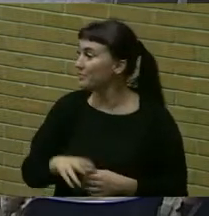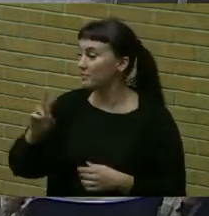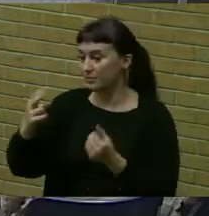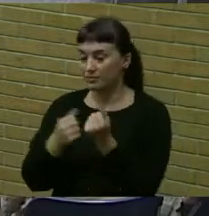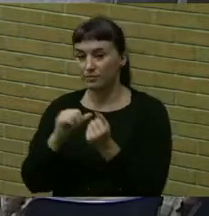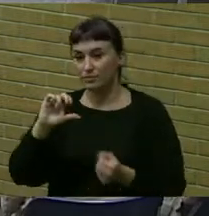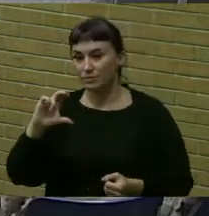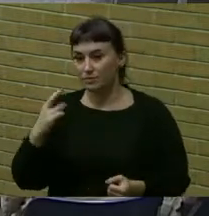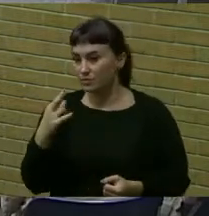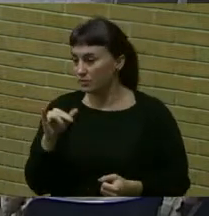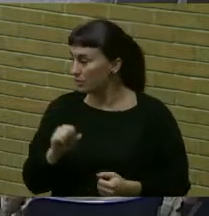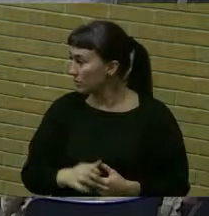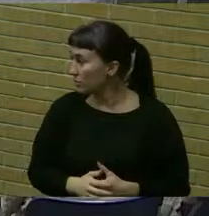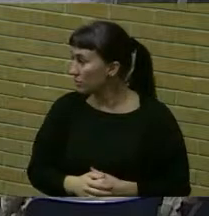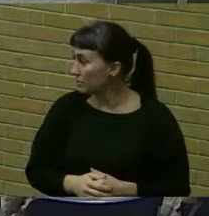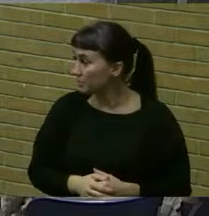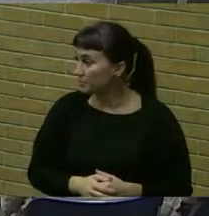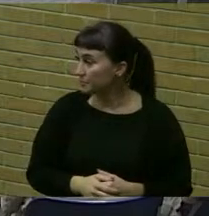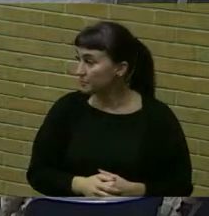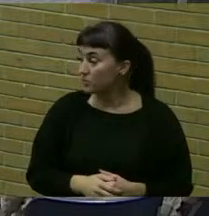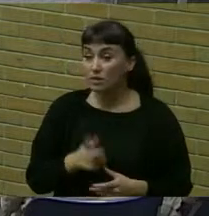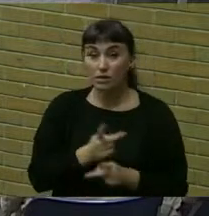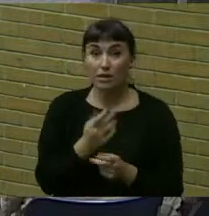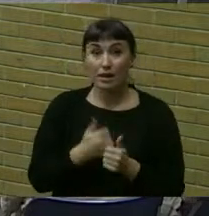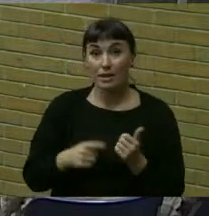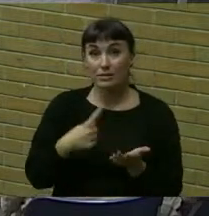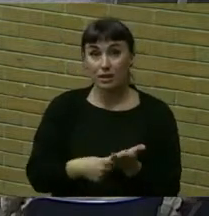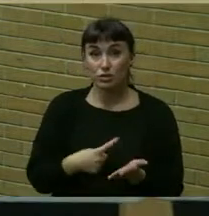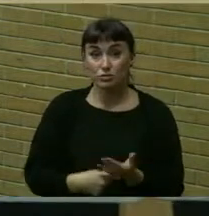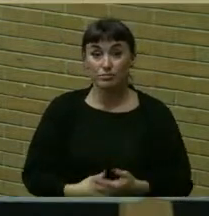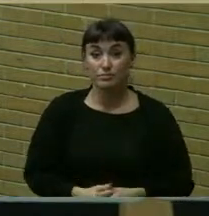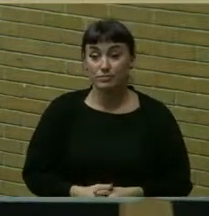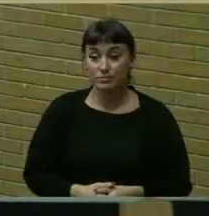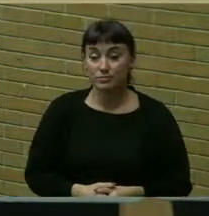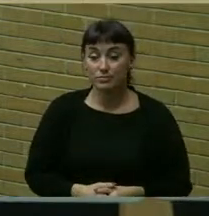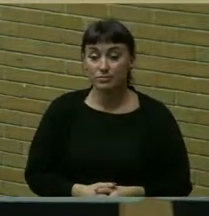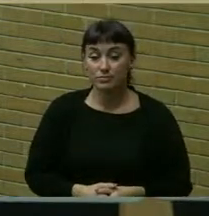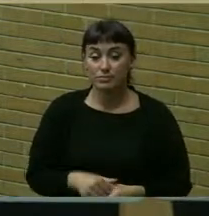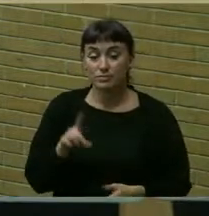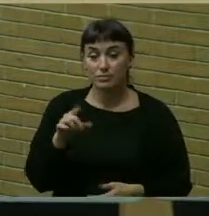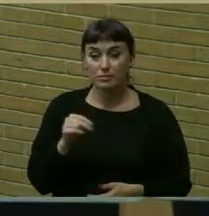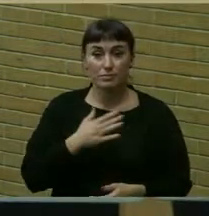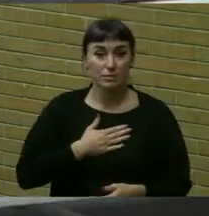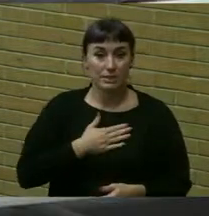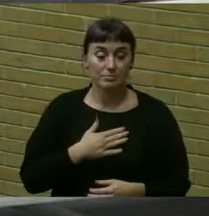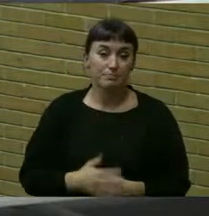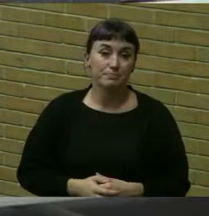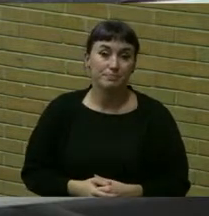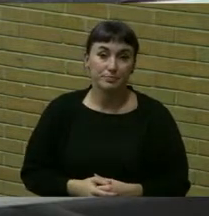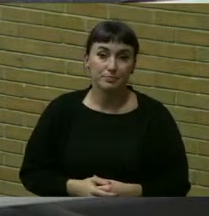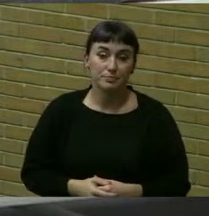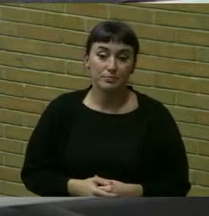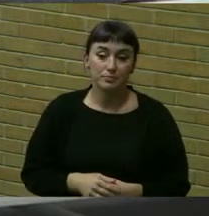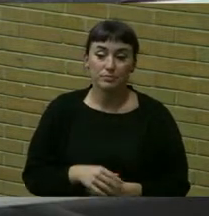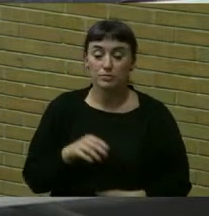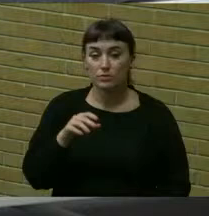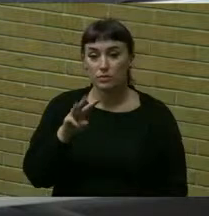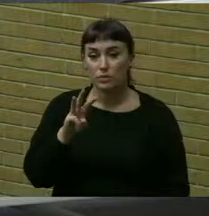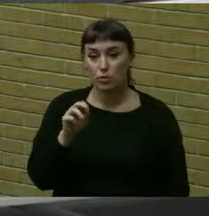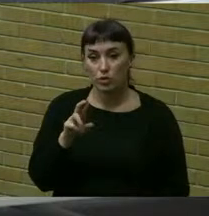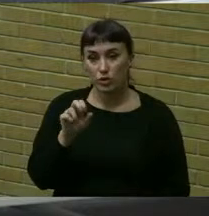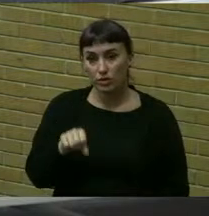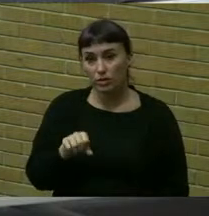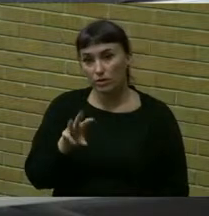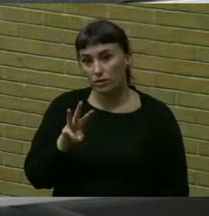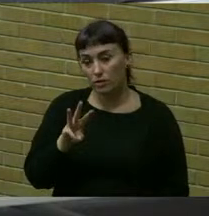any discussion hearing none damn please call the roll council member werner